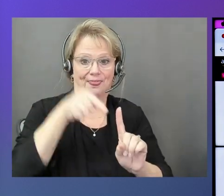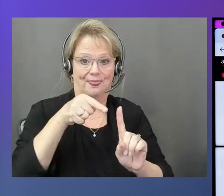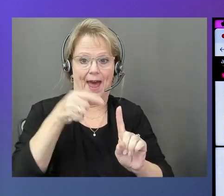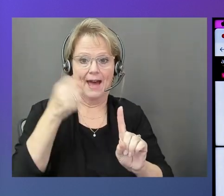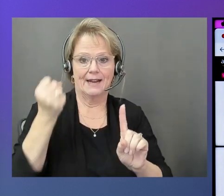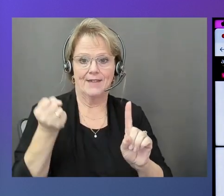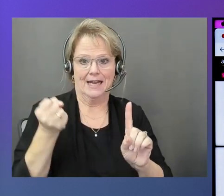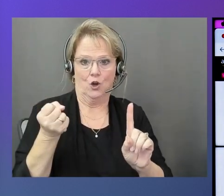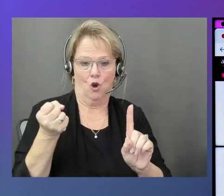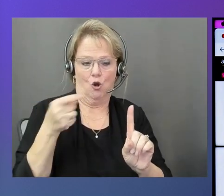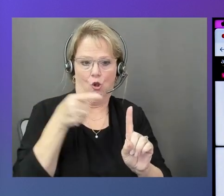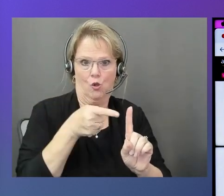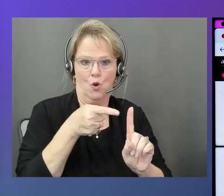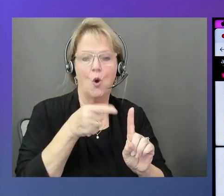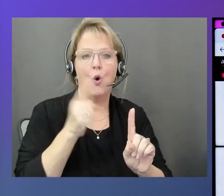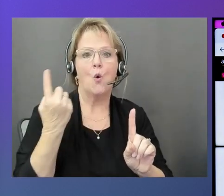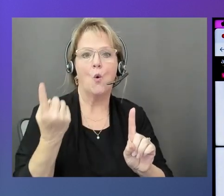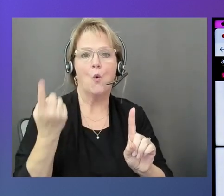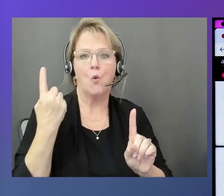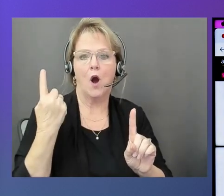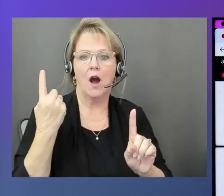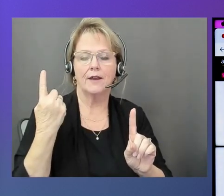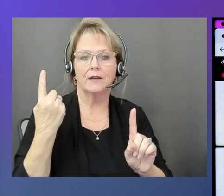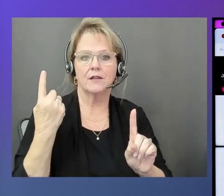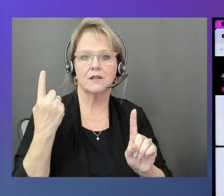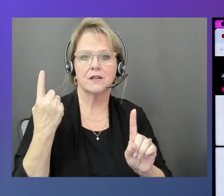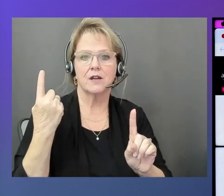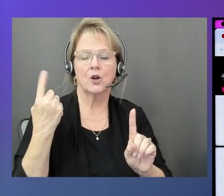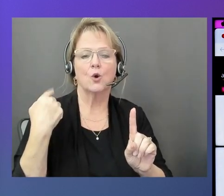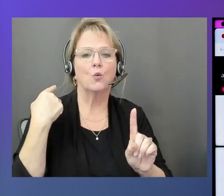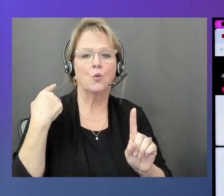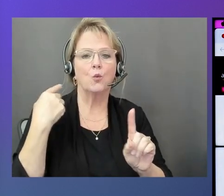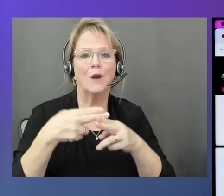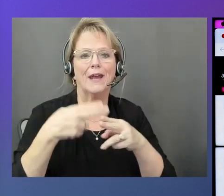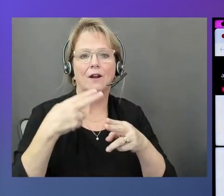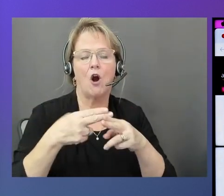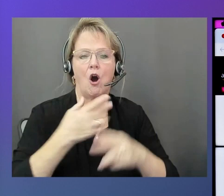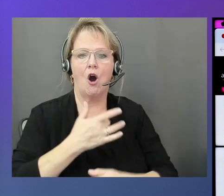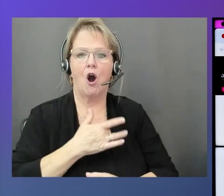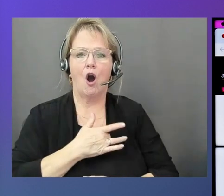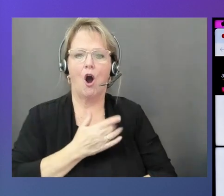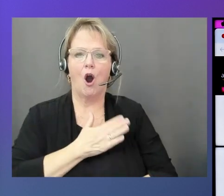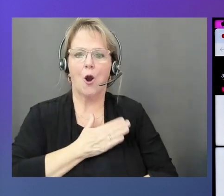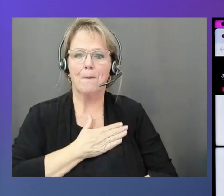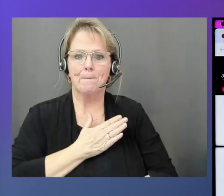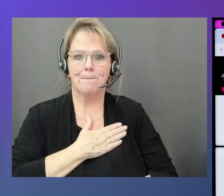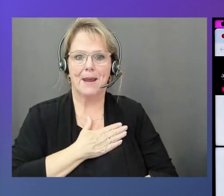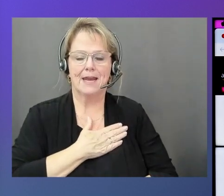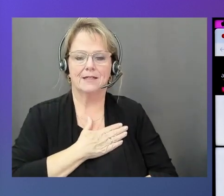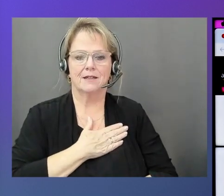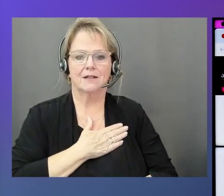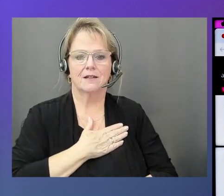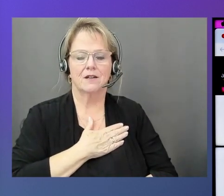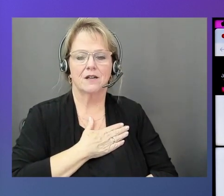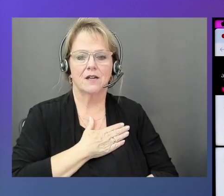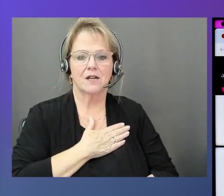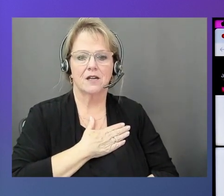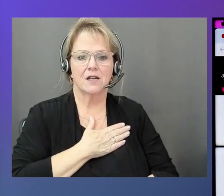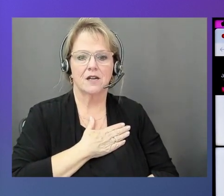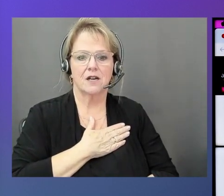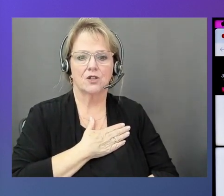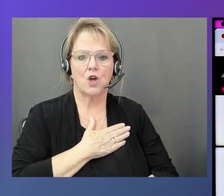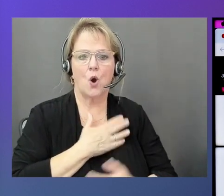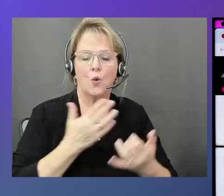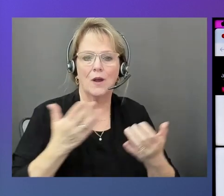One is a, we call it a hard bit. But this is really up to the user to define the campaign. But essentially here,